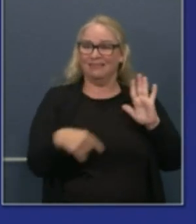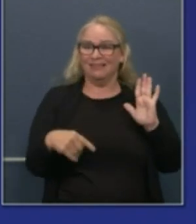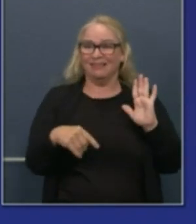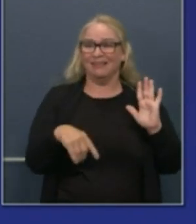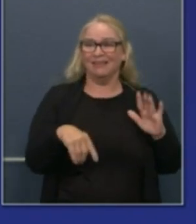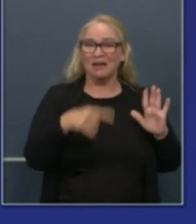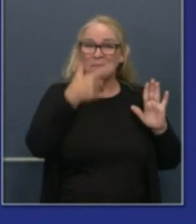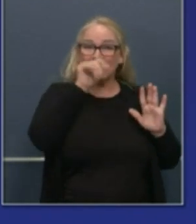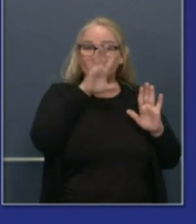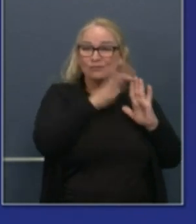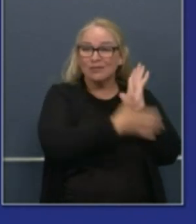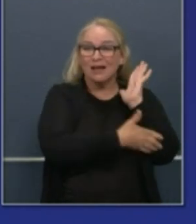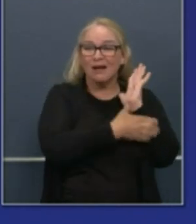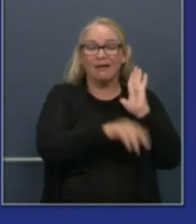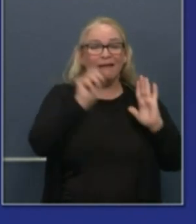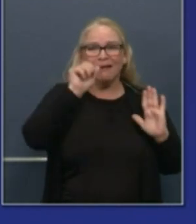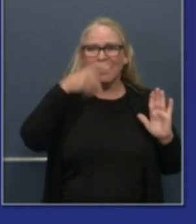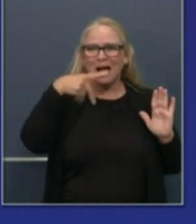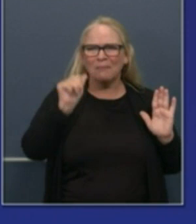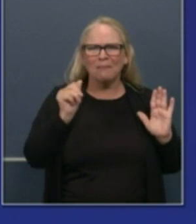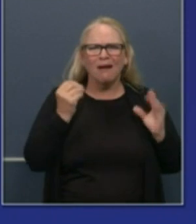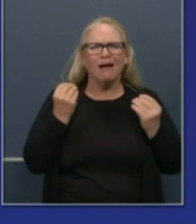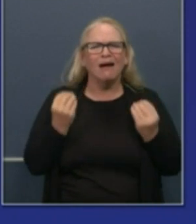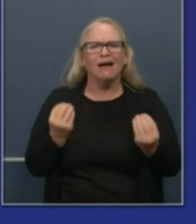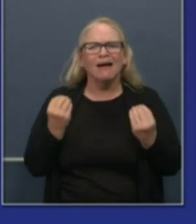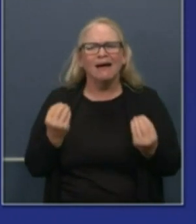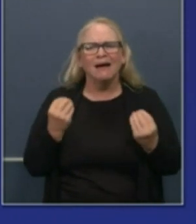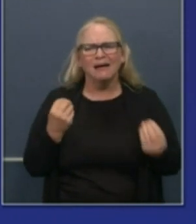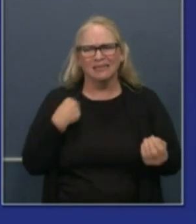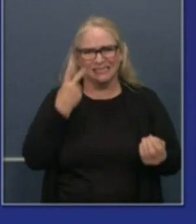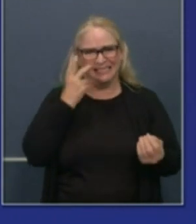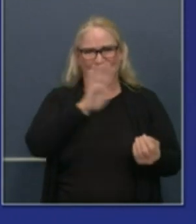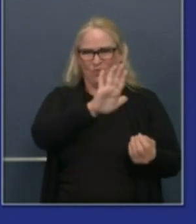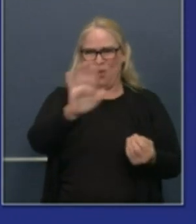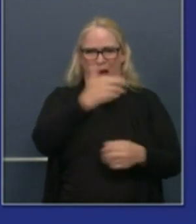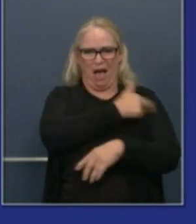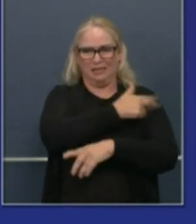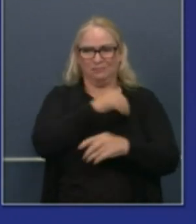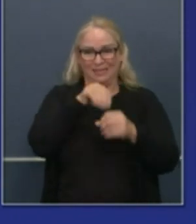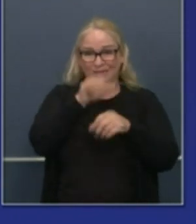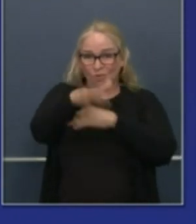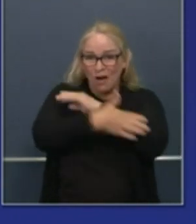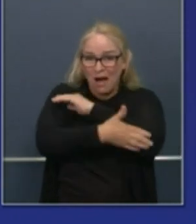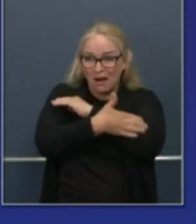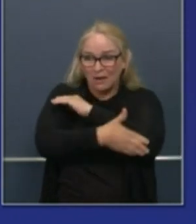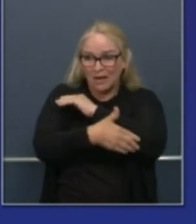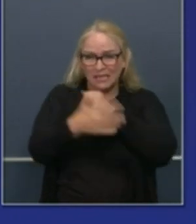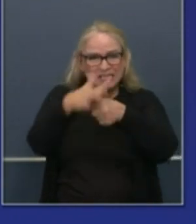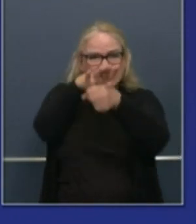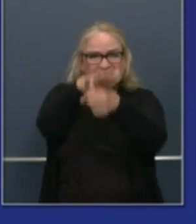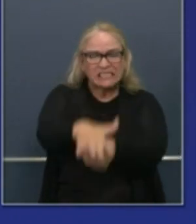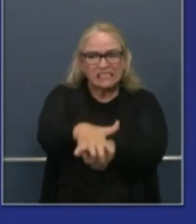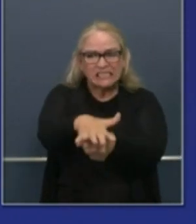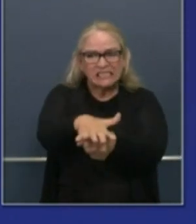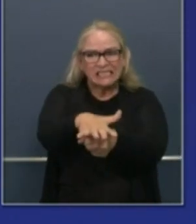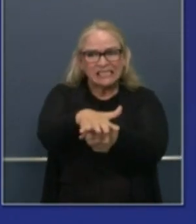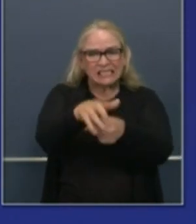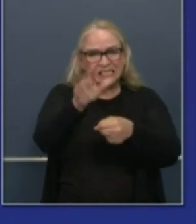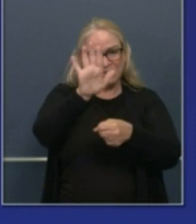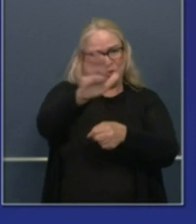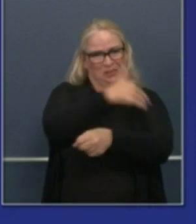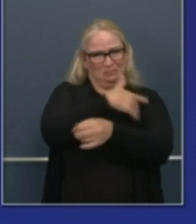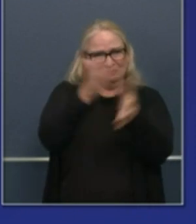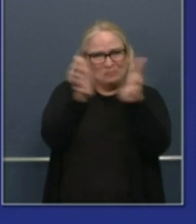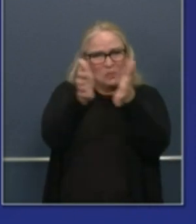and others we are seeing constraints in ICUs number of these counties more challenging as it relates to hospitals